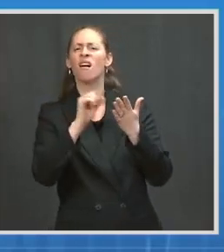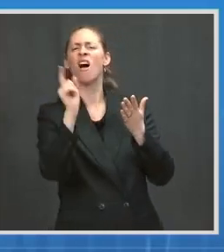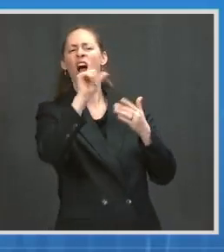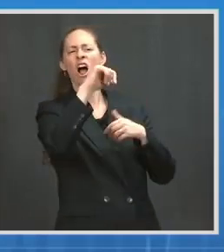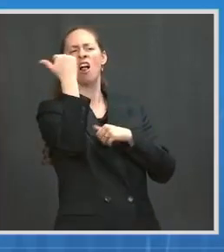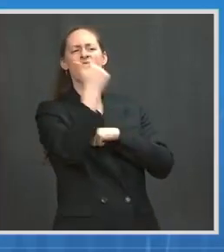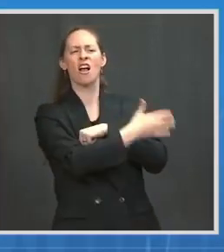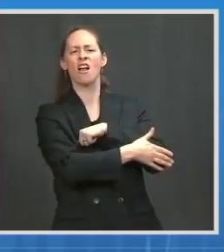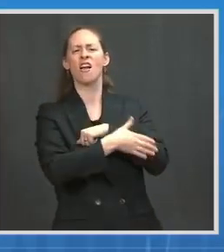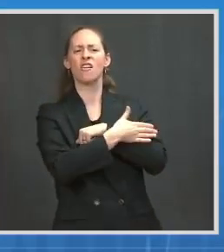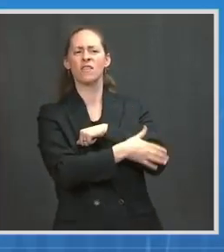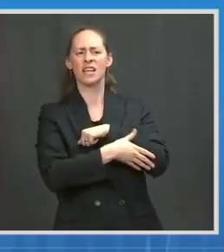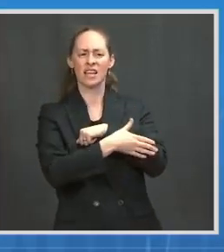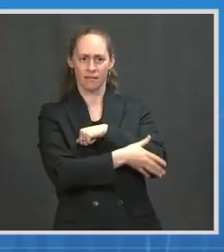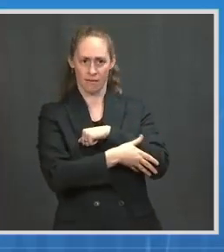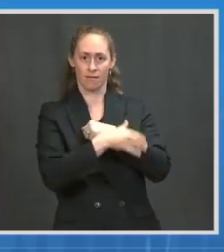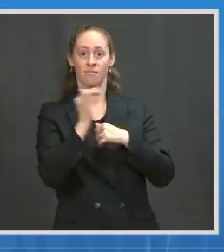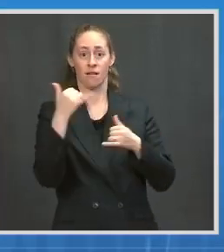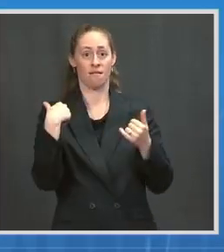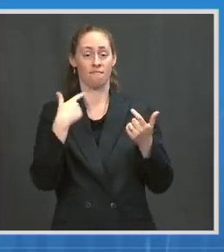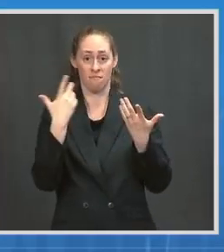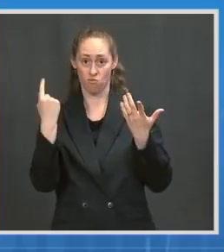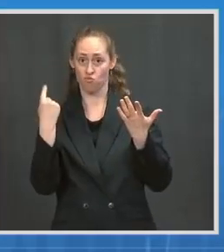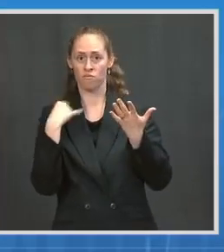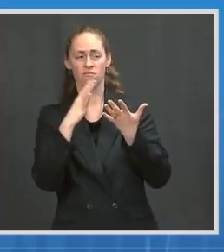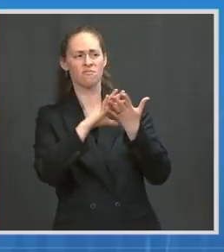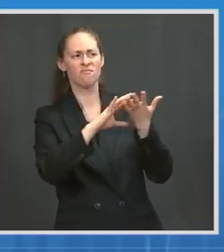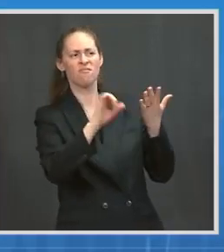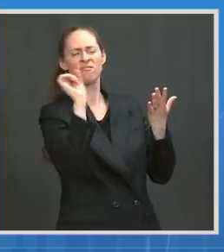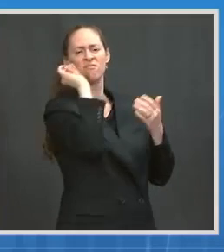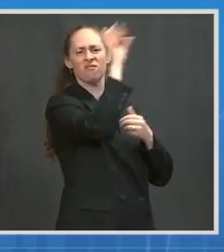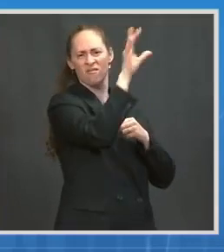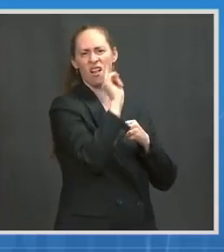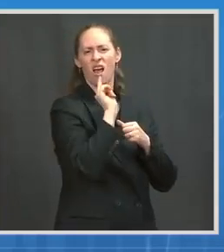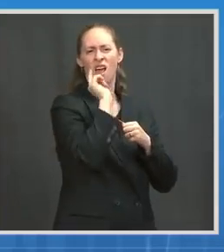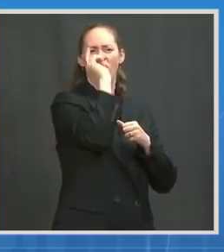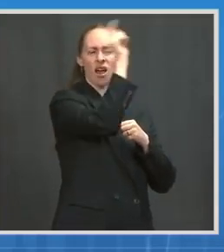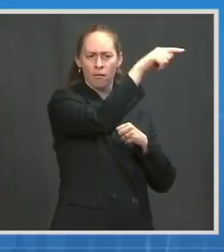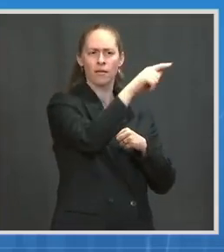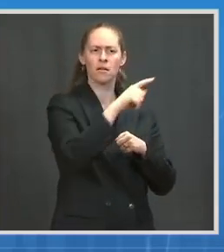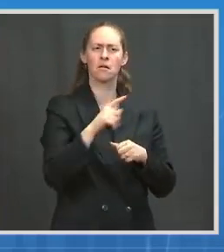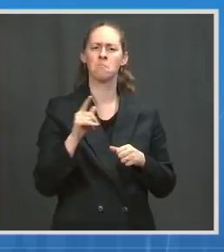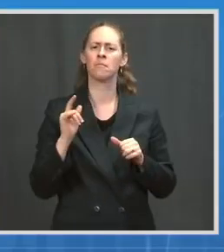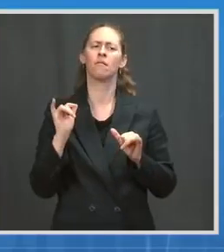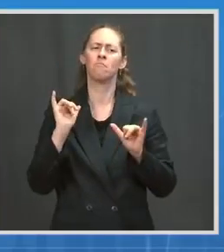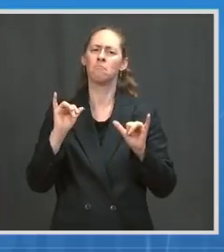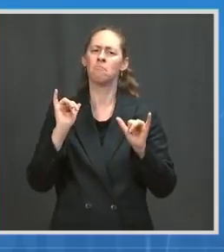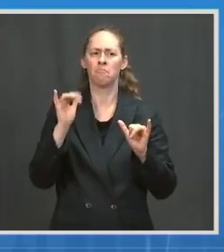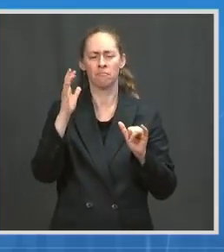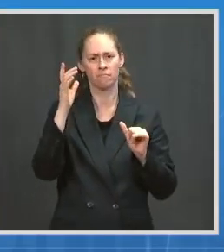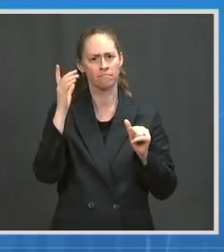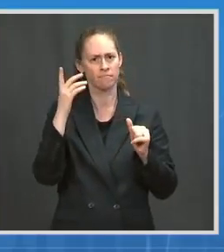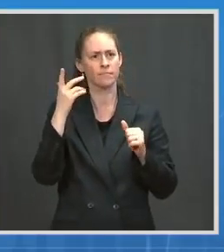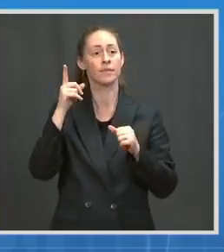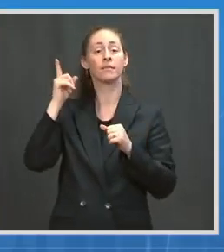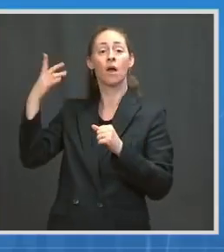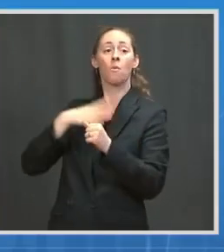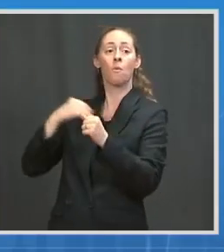Obviously, that's different than, you know, the White House, in some cases such as with AstraZeneca, talking about